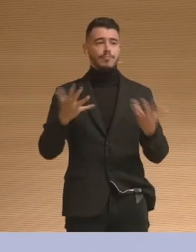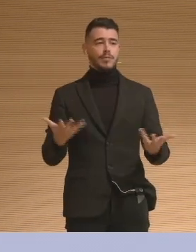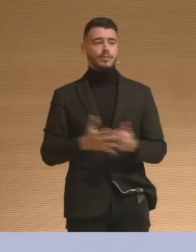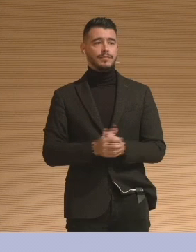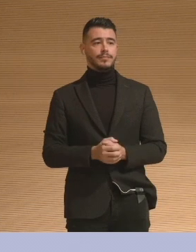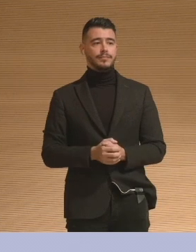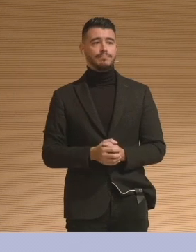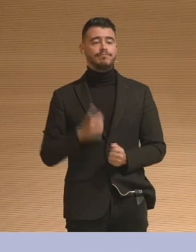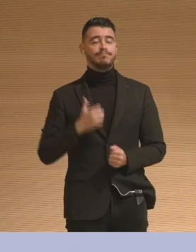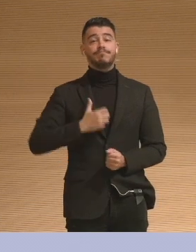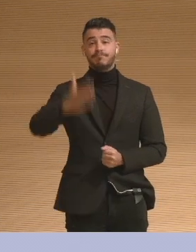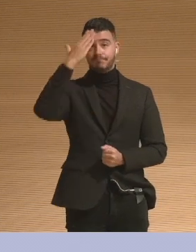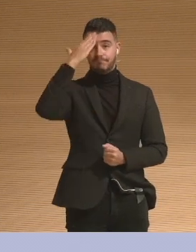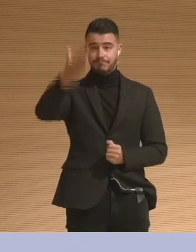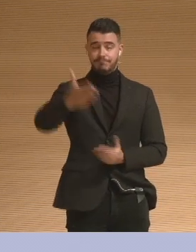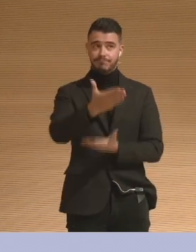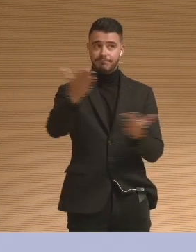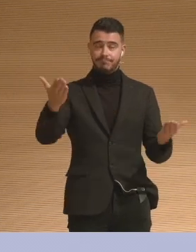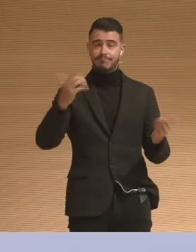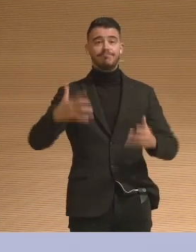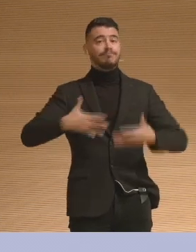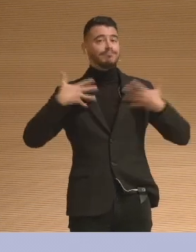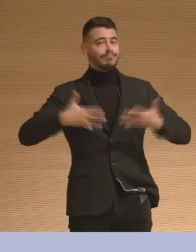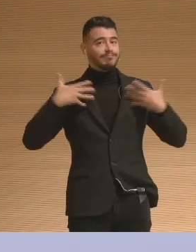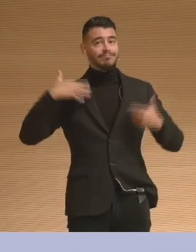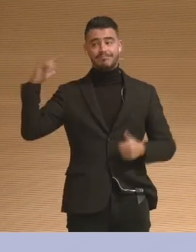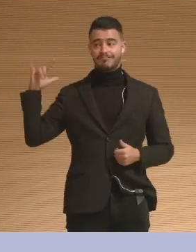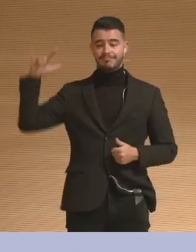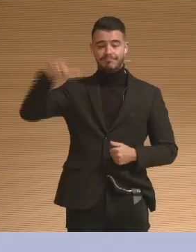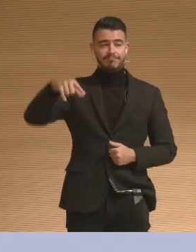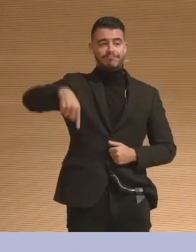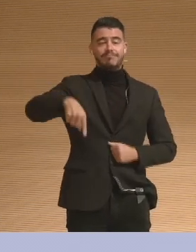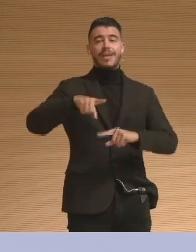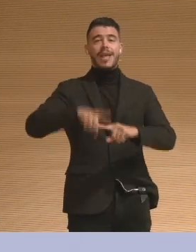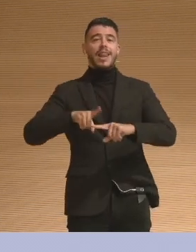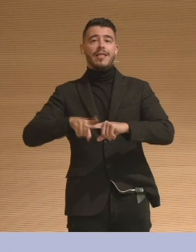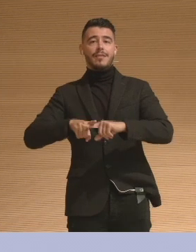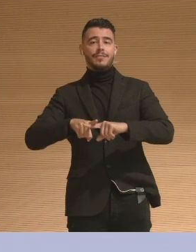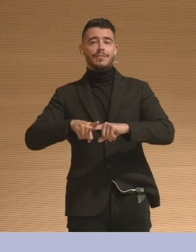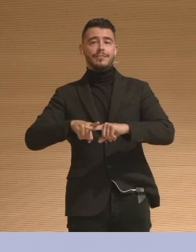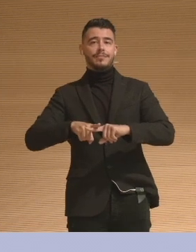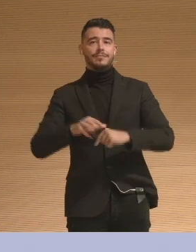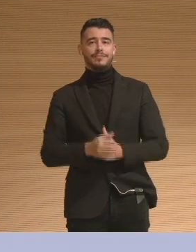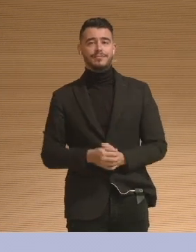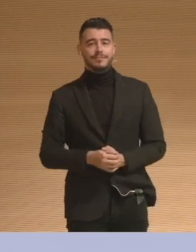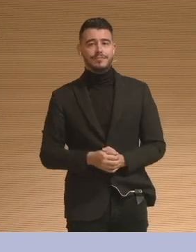hello, everyone. What a pleasure to be in Greece right now. Oh, my goodness.